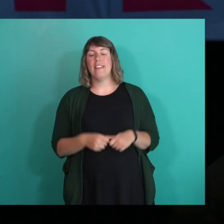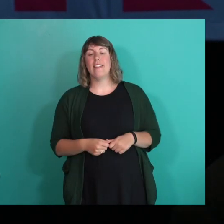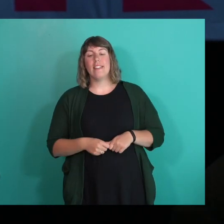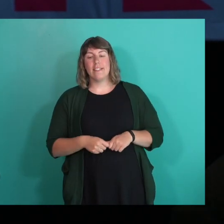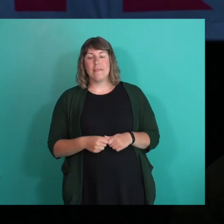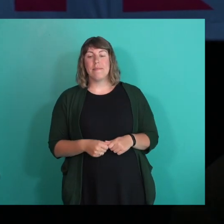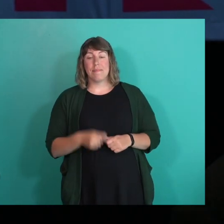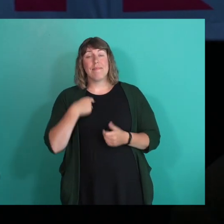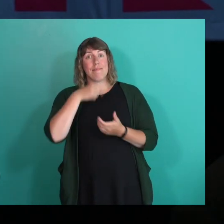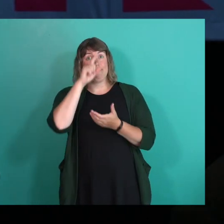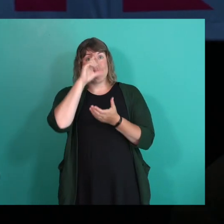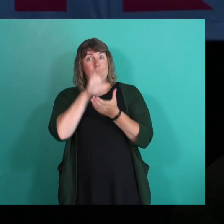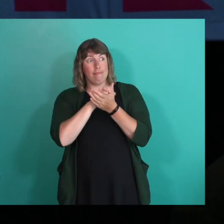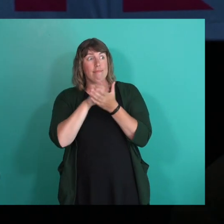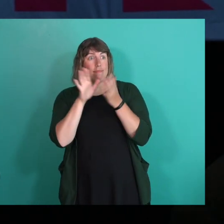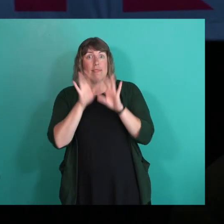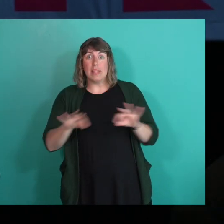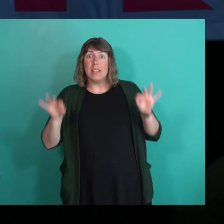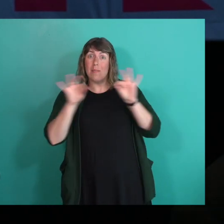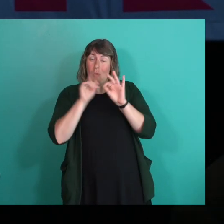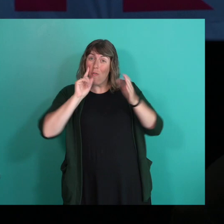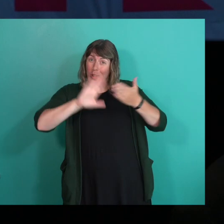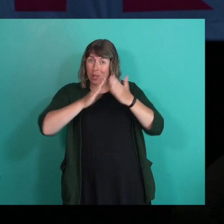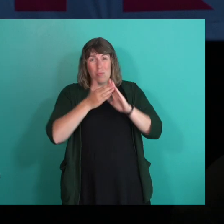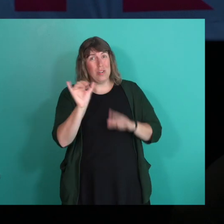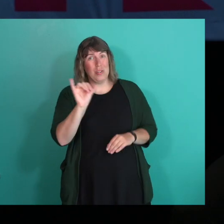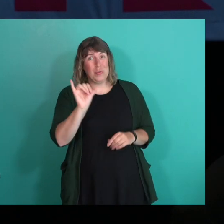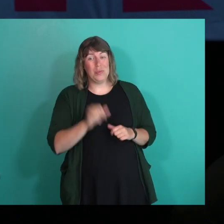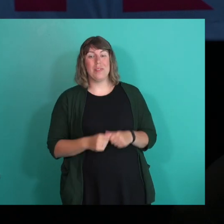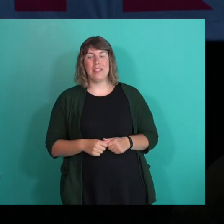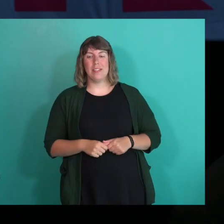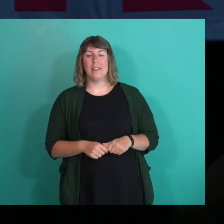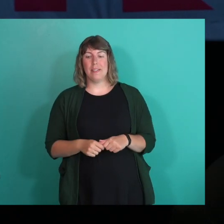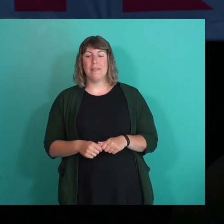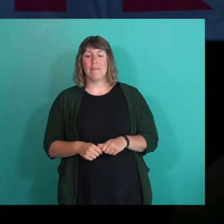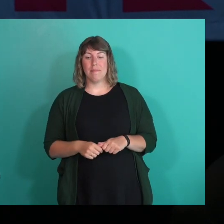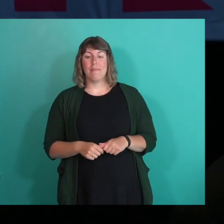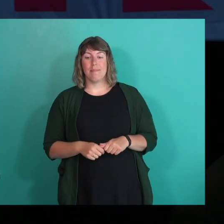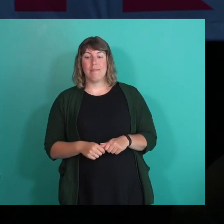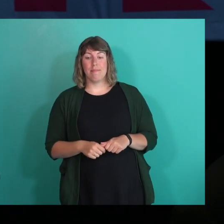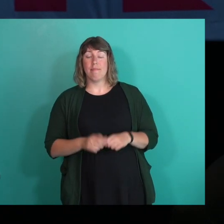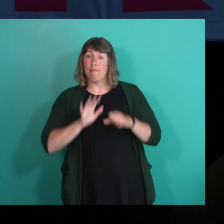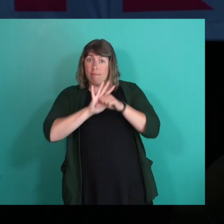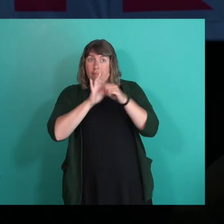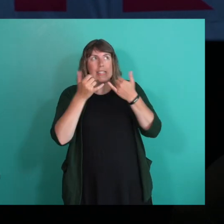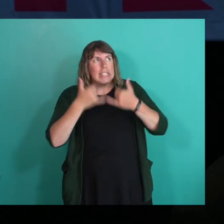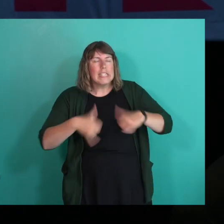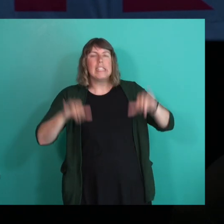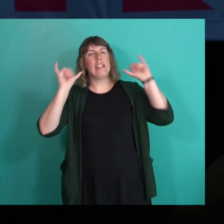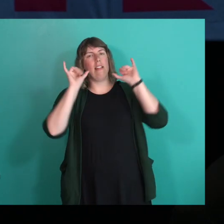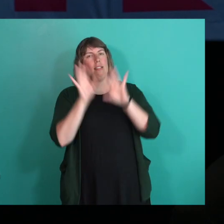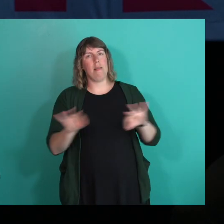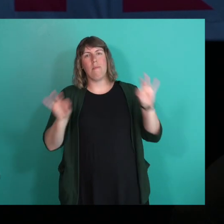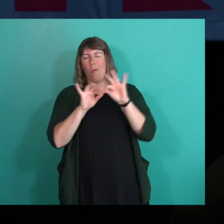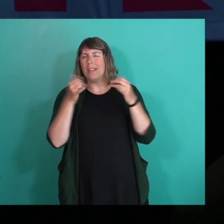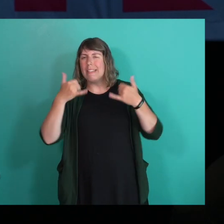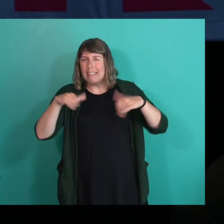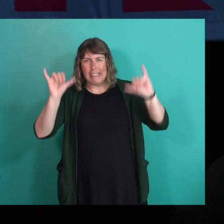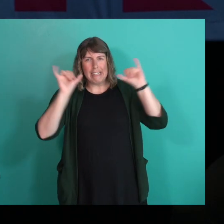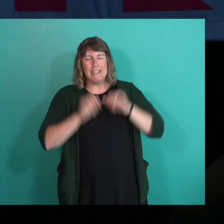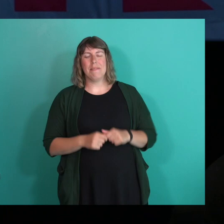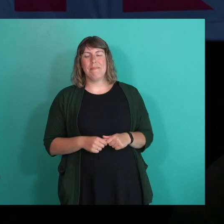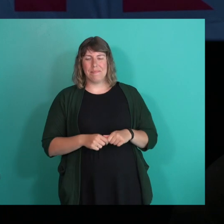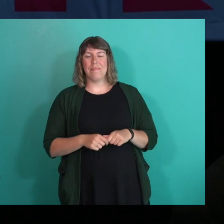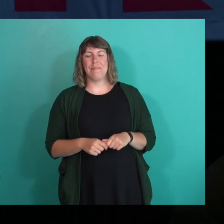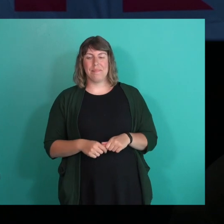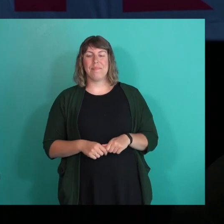really important in the life of our community. And it still continues to be important. I mean, I'm so conscious of